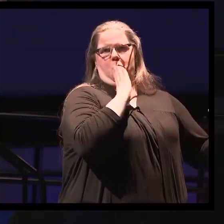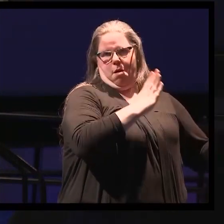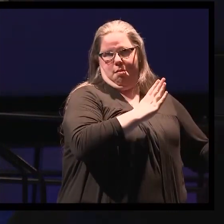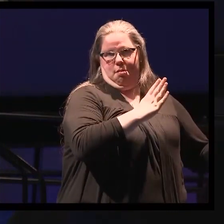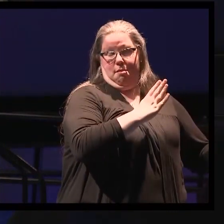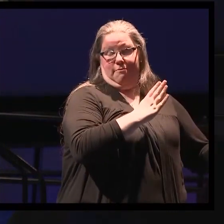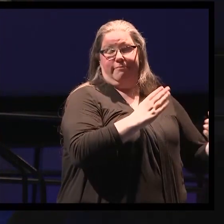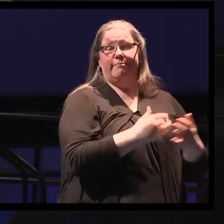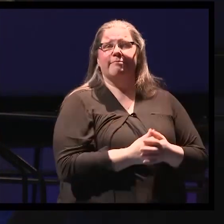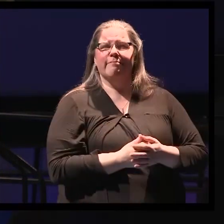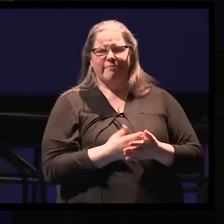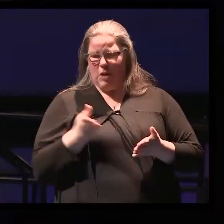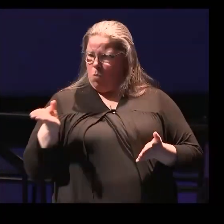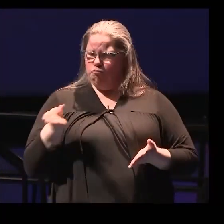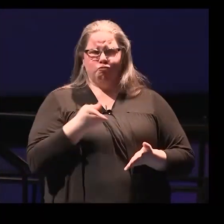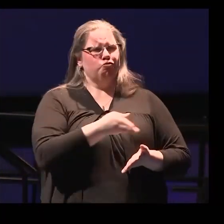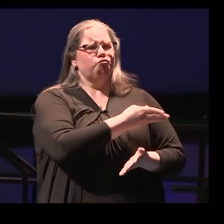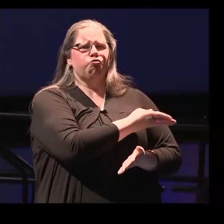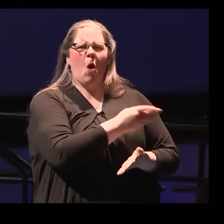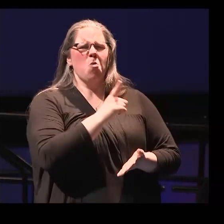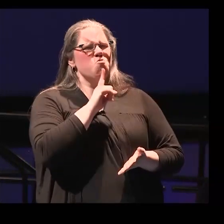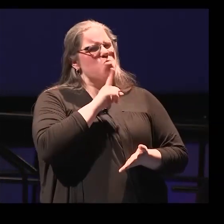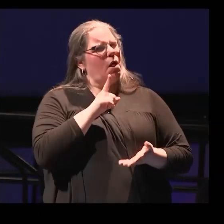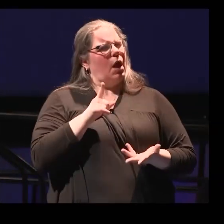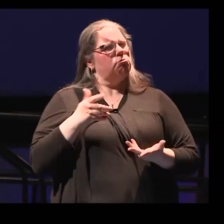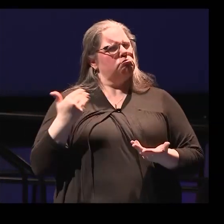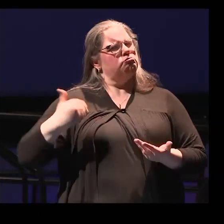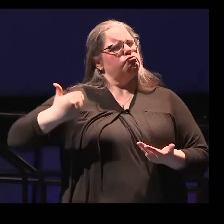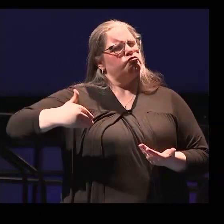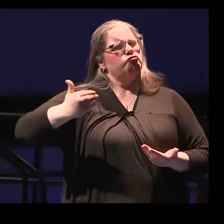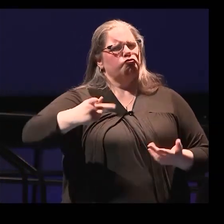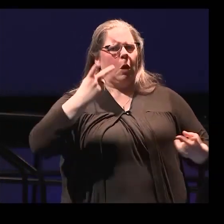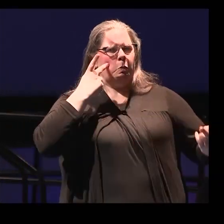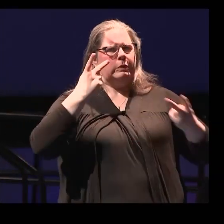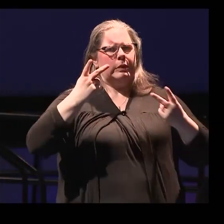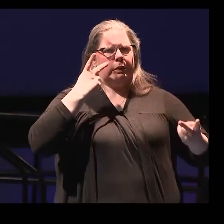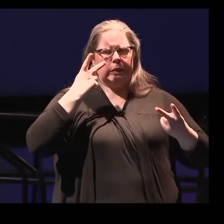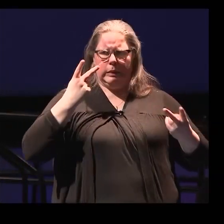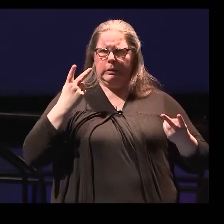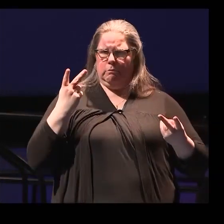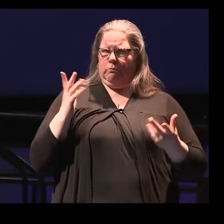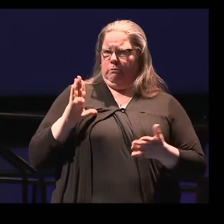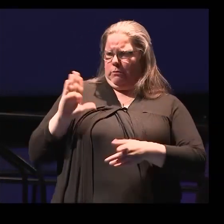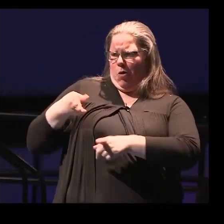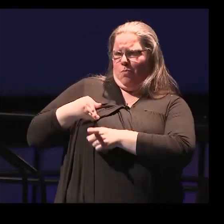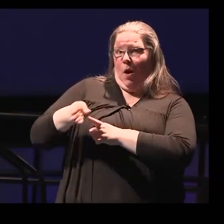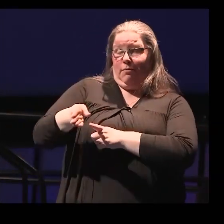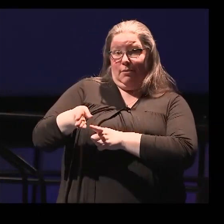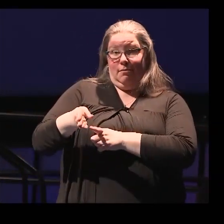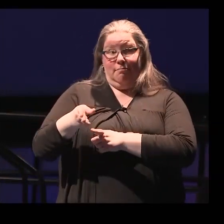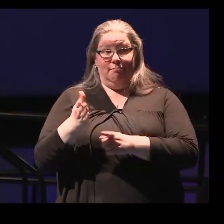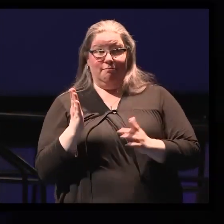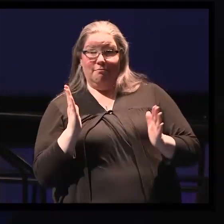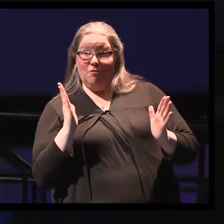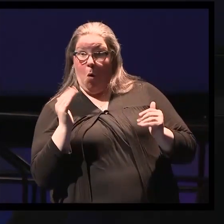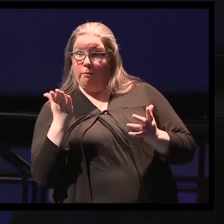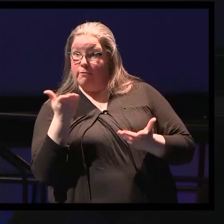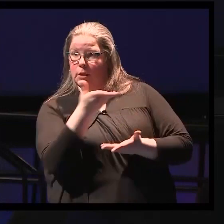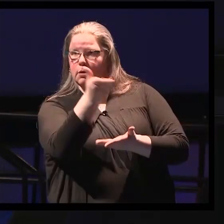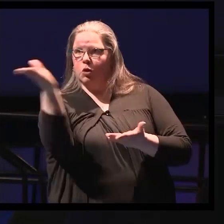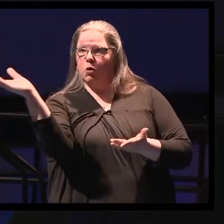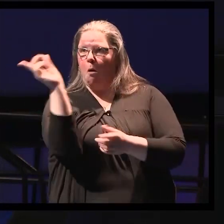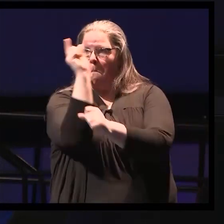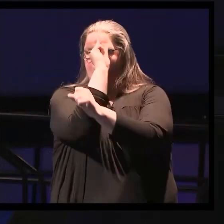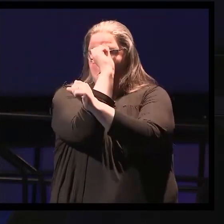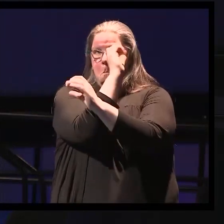So these are three common cases that we see as neurosurgeons on a regular basis. Hopefully we've enlightened you a bit about what we